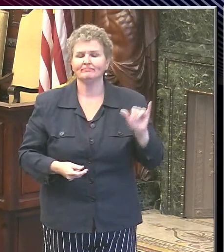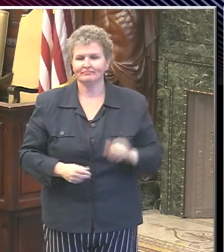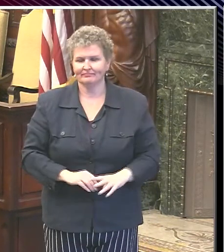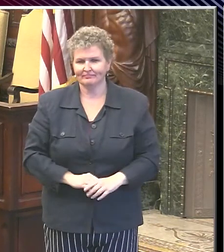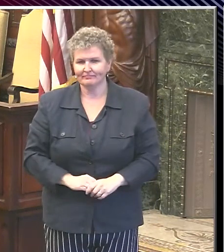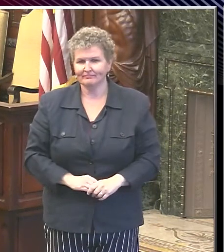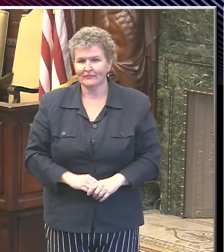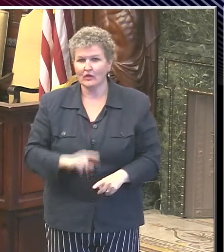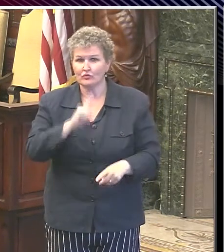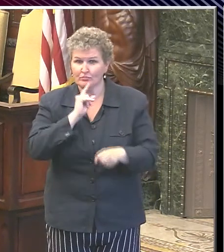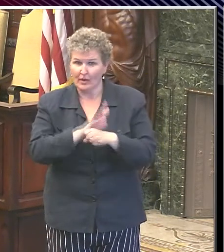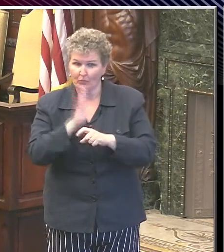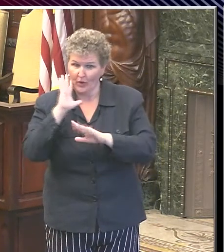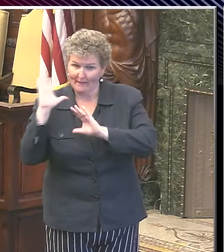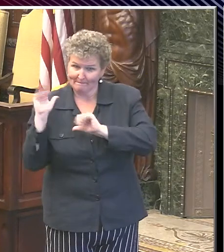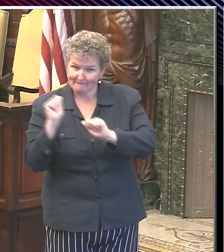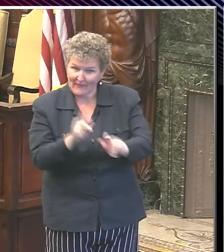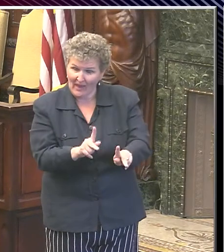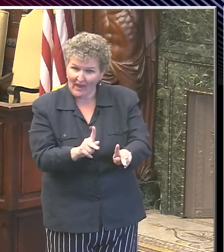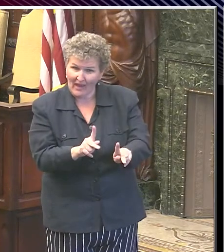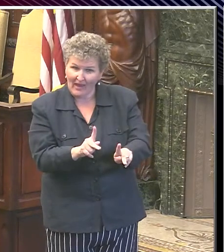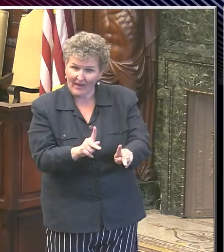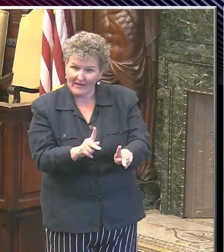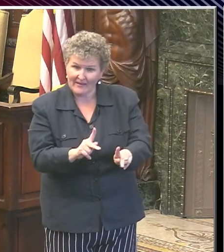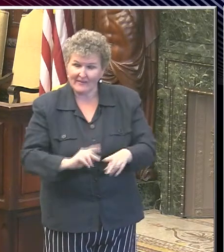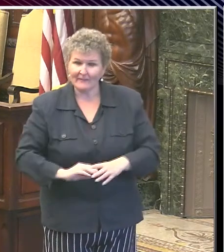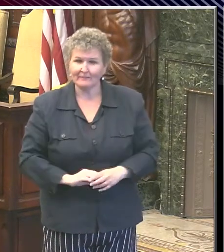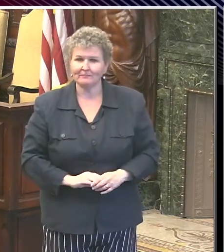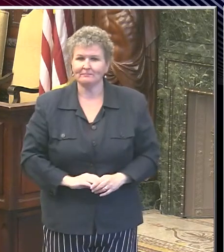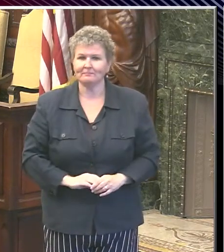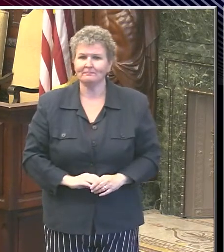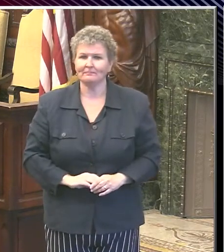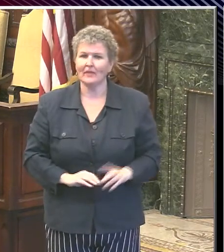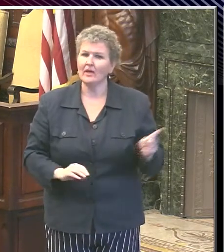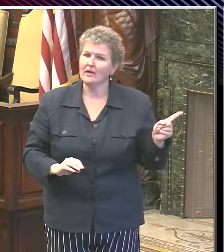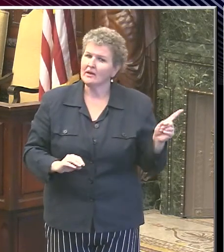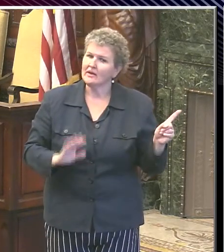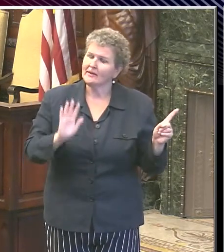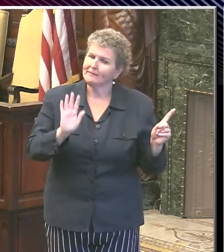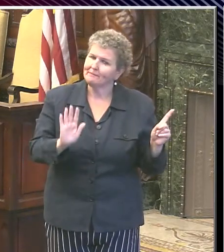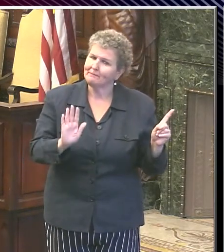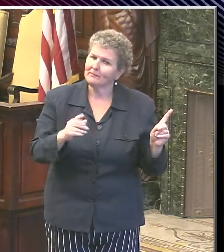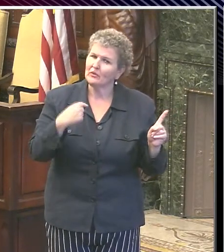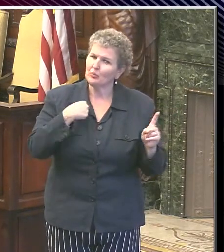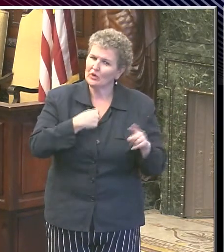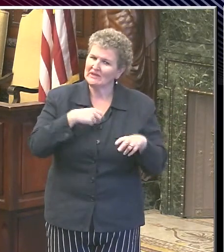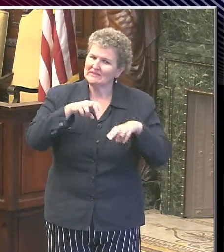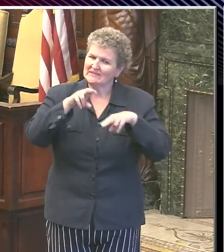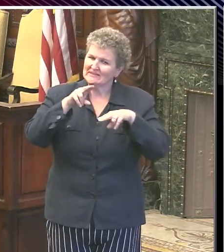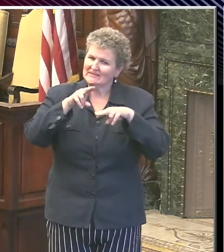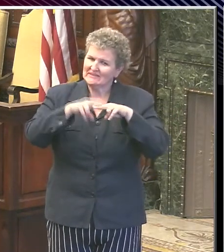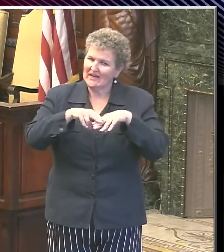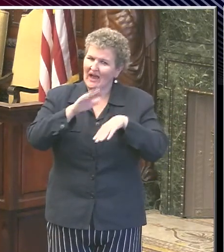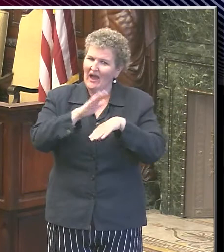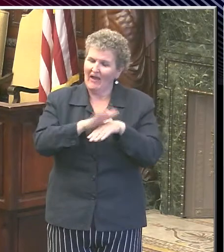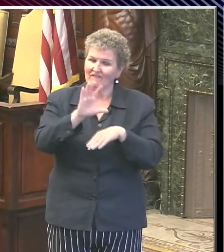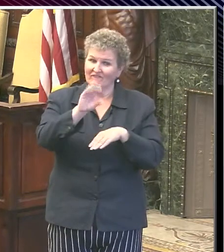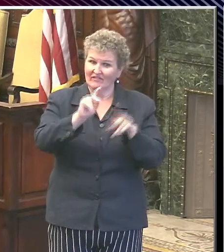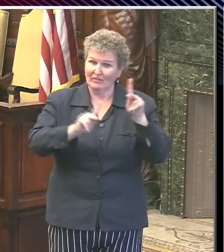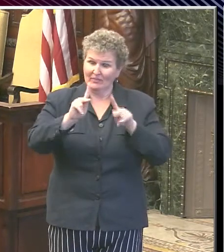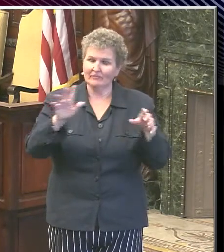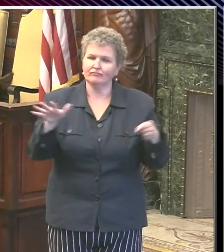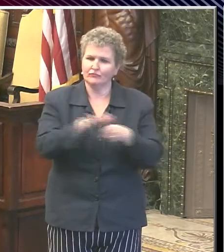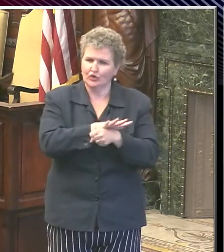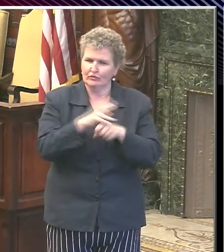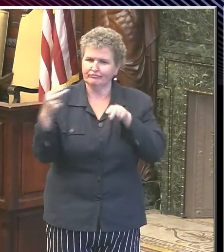returning already? that's, we have 50% of our seats are already filled. So it's not necessarily